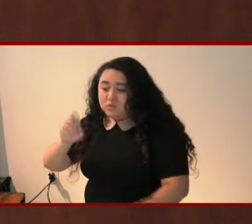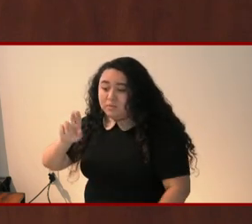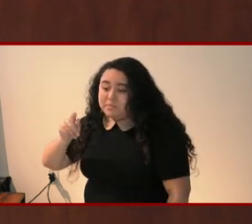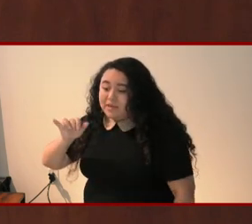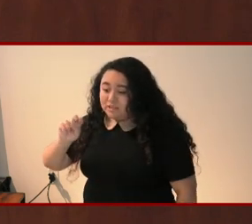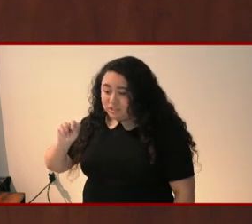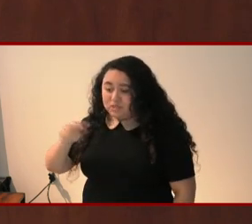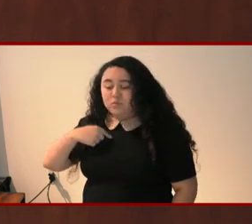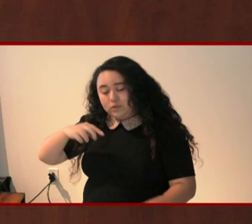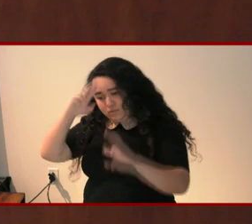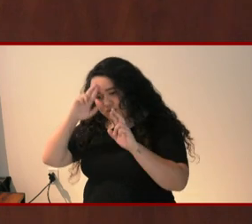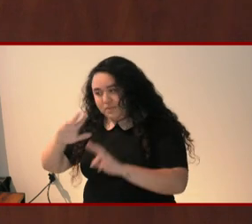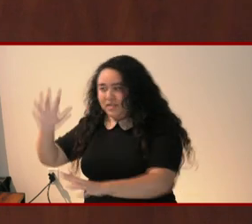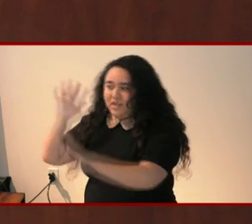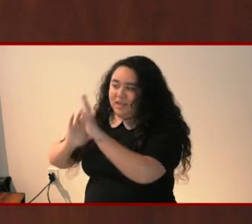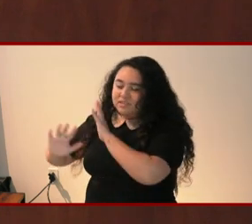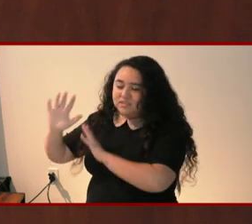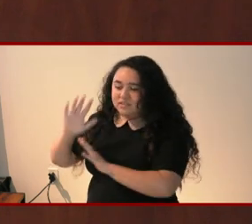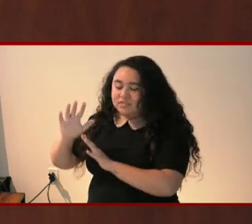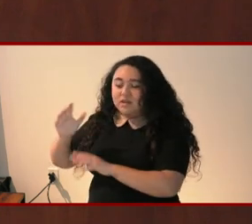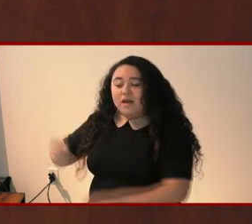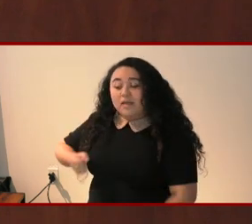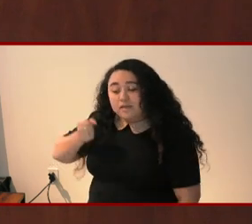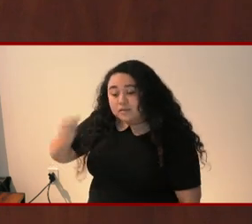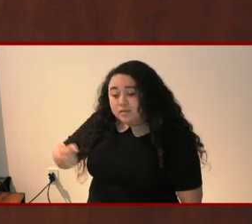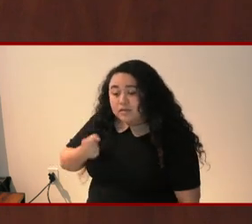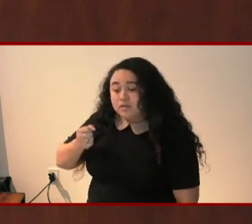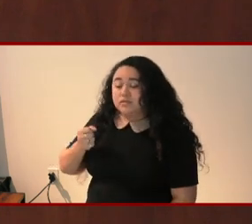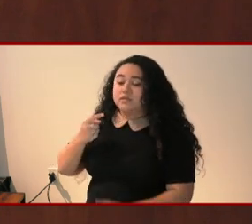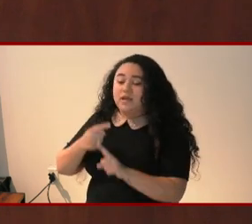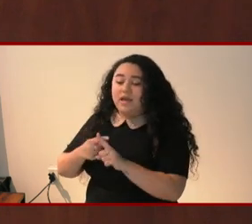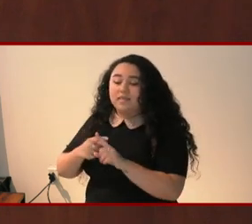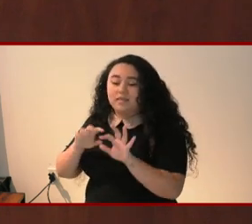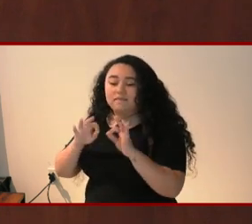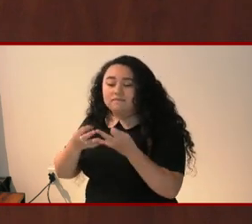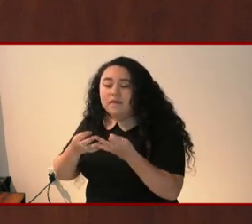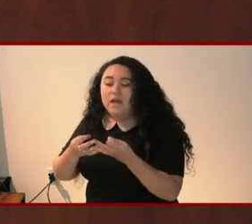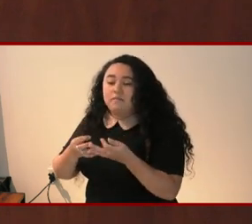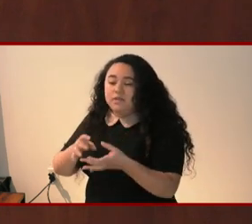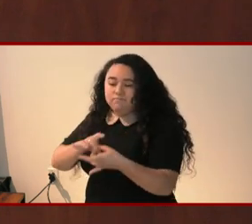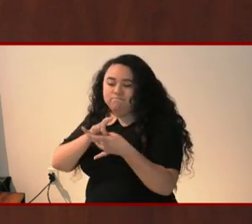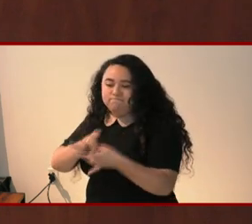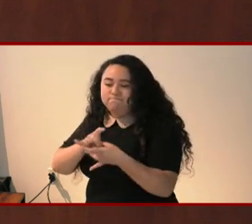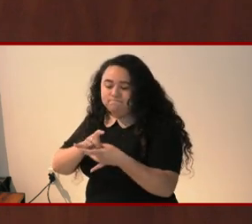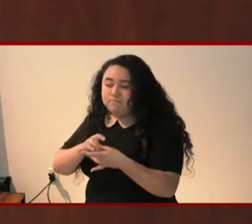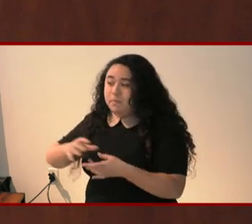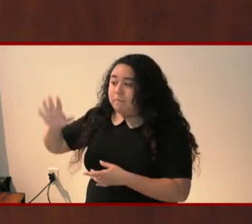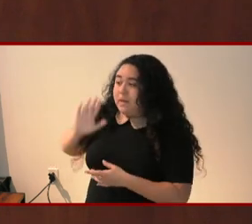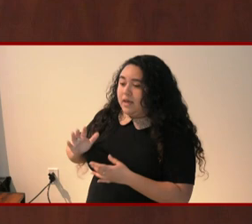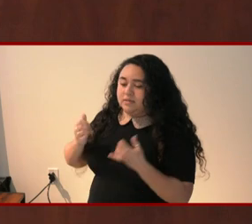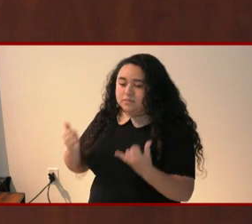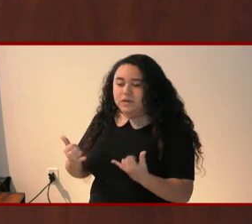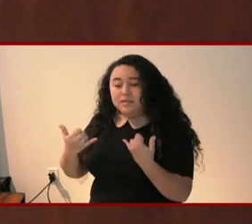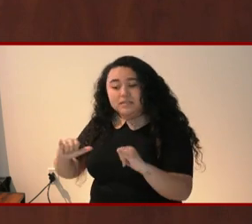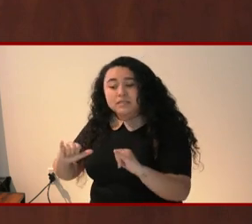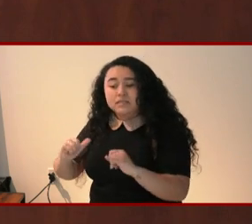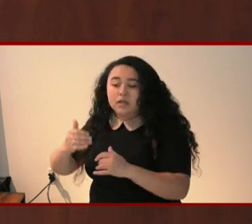to the ancestors, elders, and our relatives and relations past, present, and emerging.